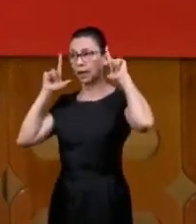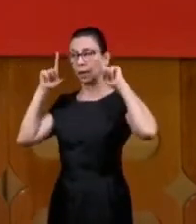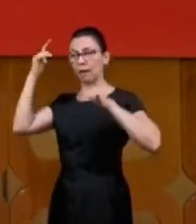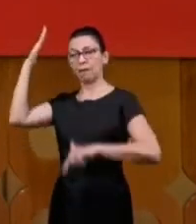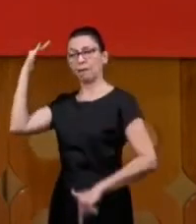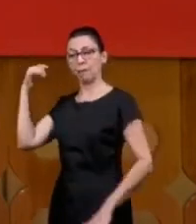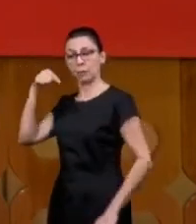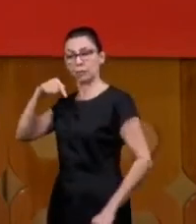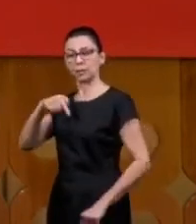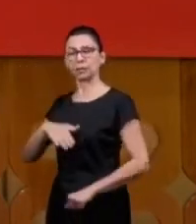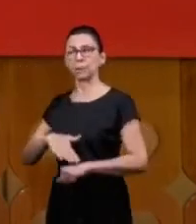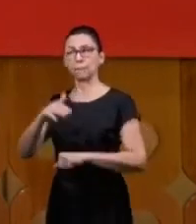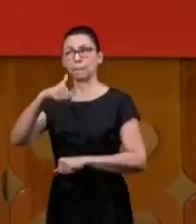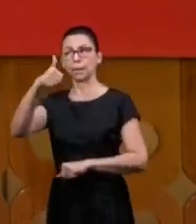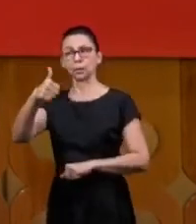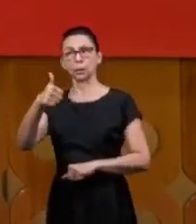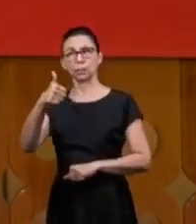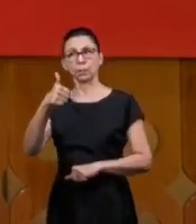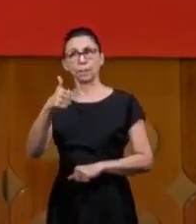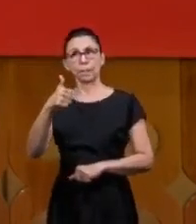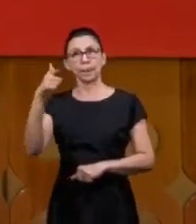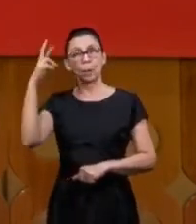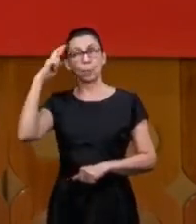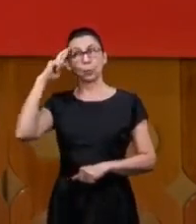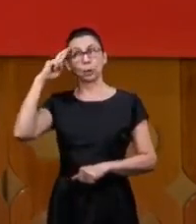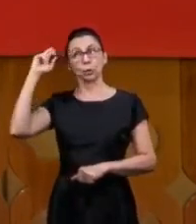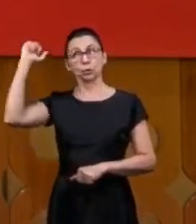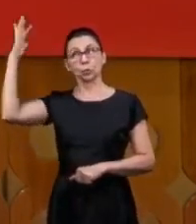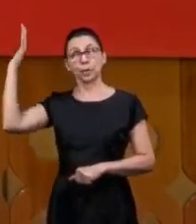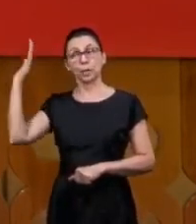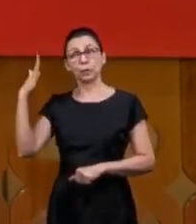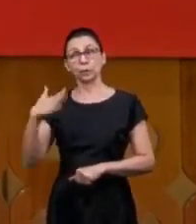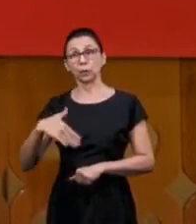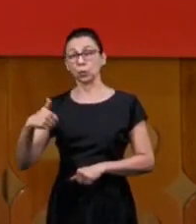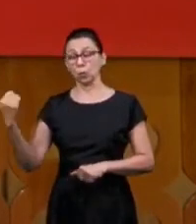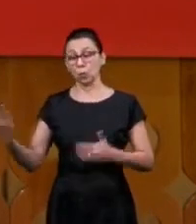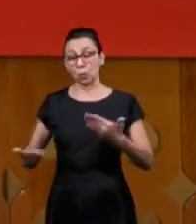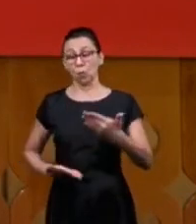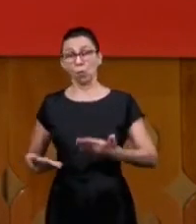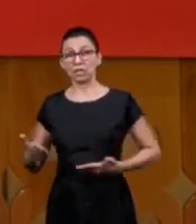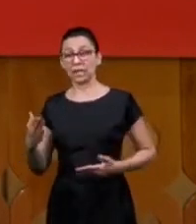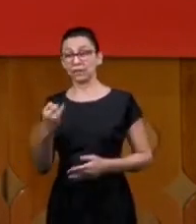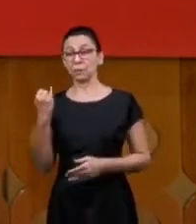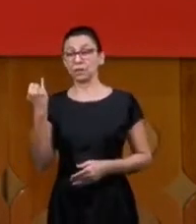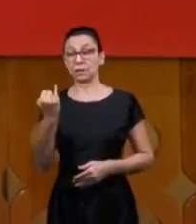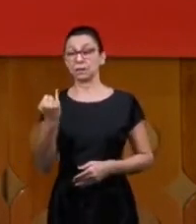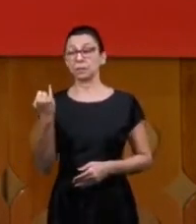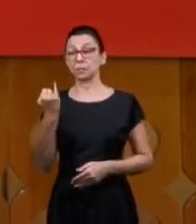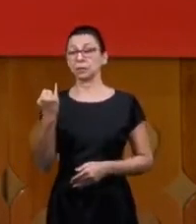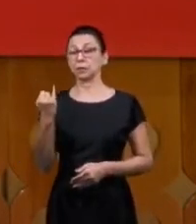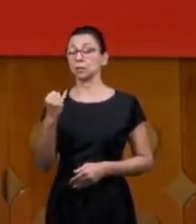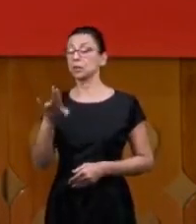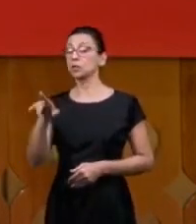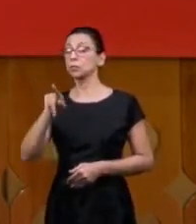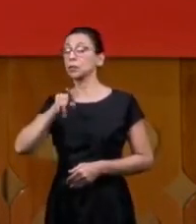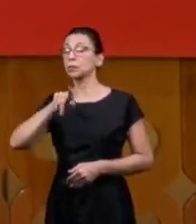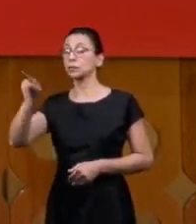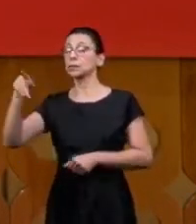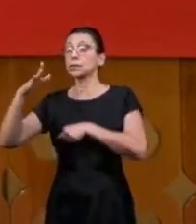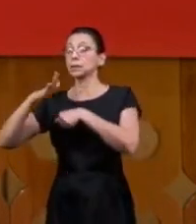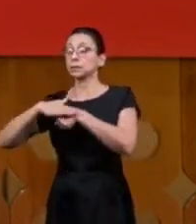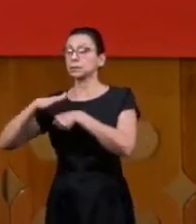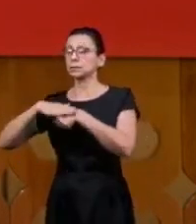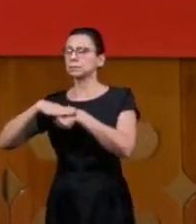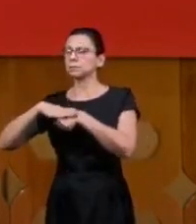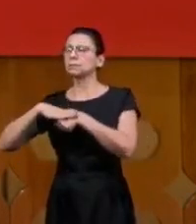you're joking because the greatest servant you are the greatest servant of yourself and you are the